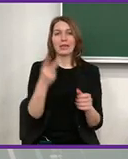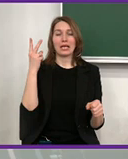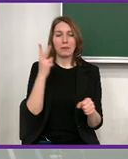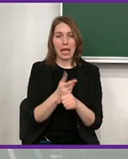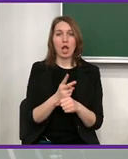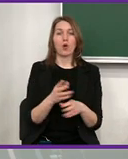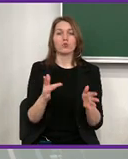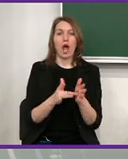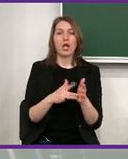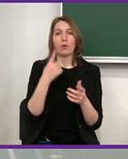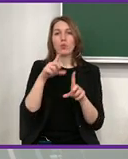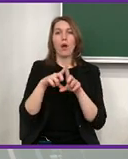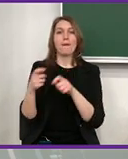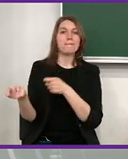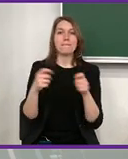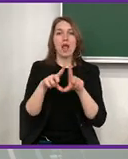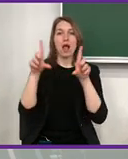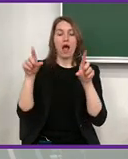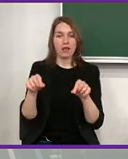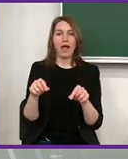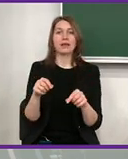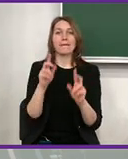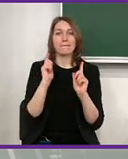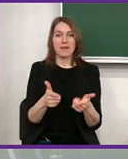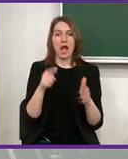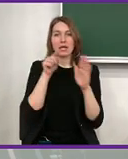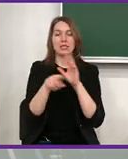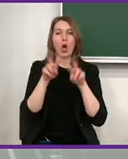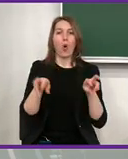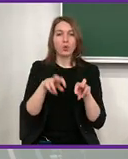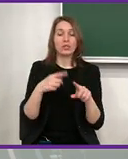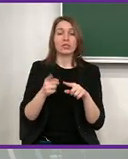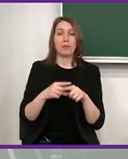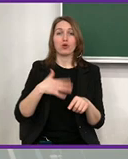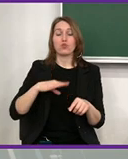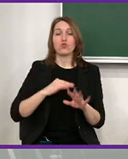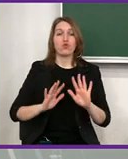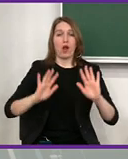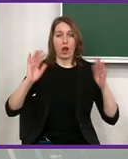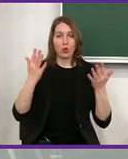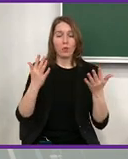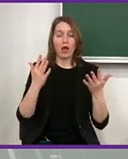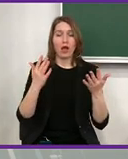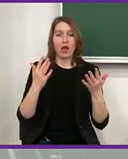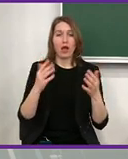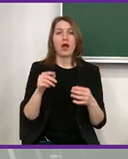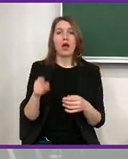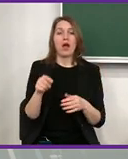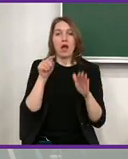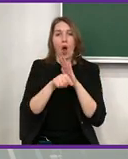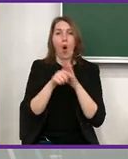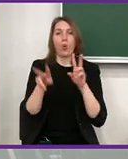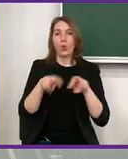refused. And actually, yes, we don't have in legislative acts any